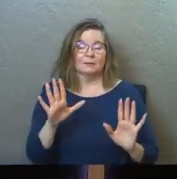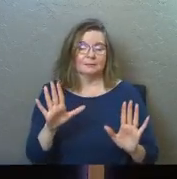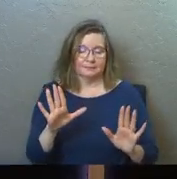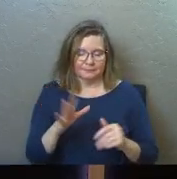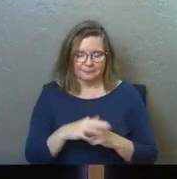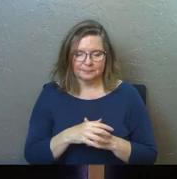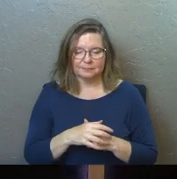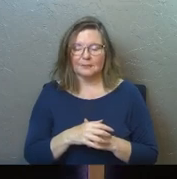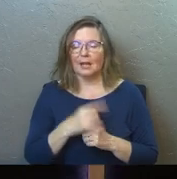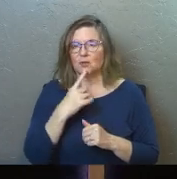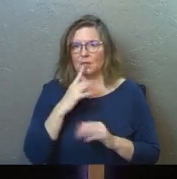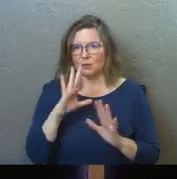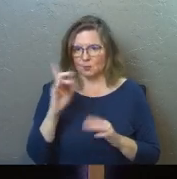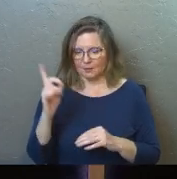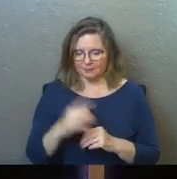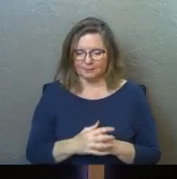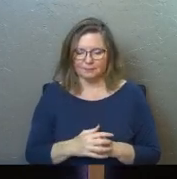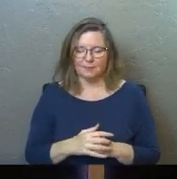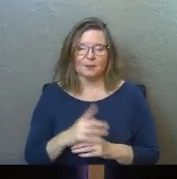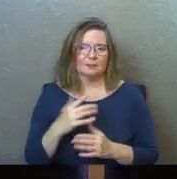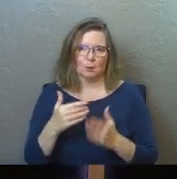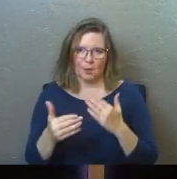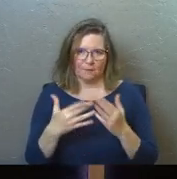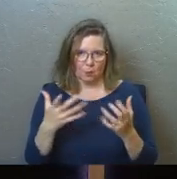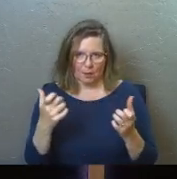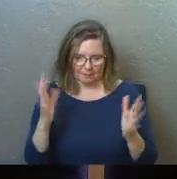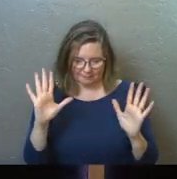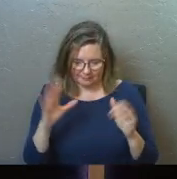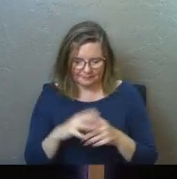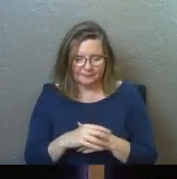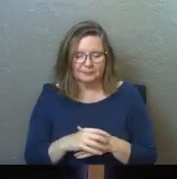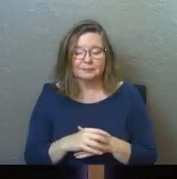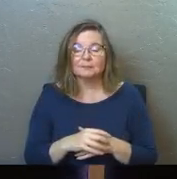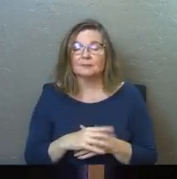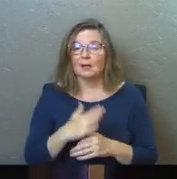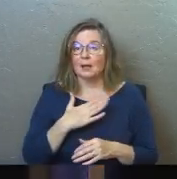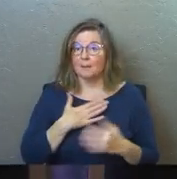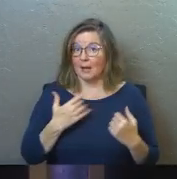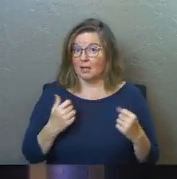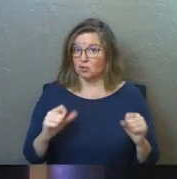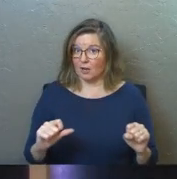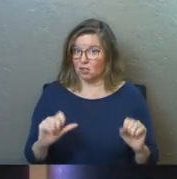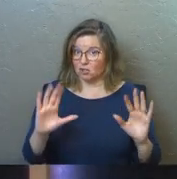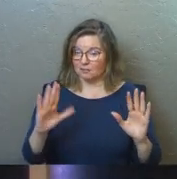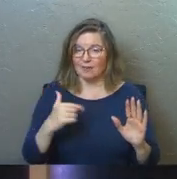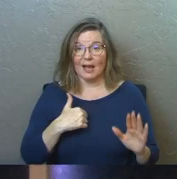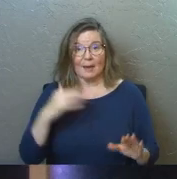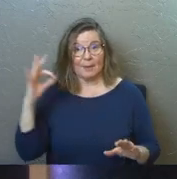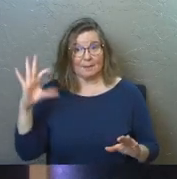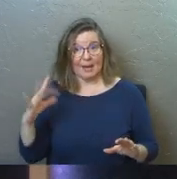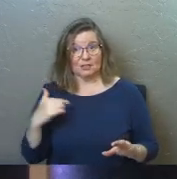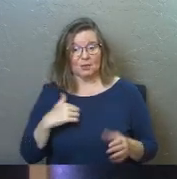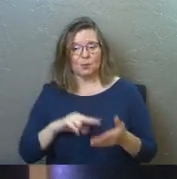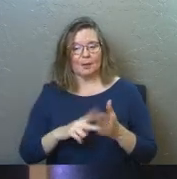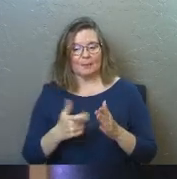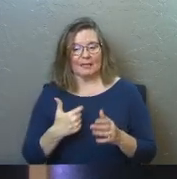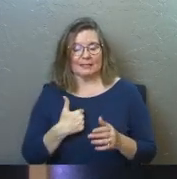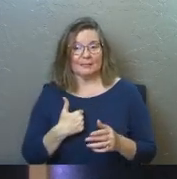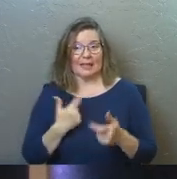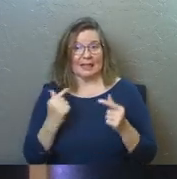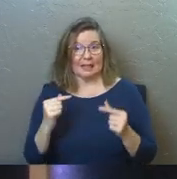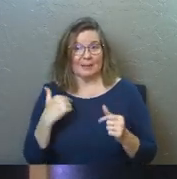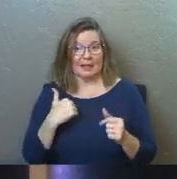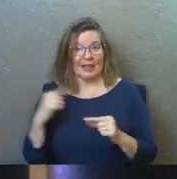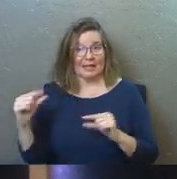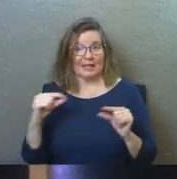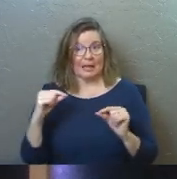So I'll tell you this one. Do with this what you will. So here's my strategy. So I'm a pastor, which makes me a